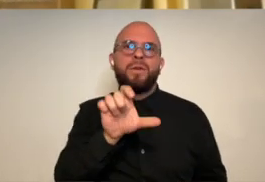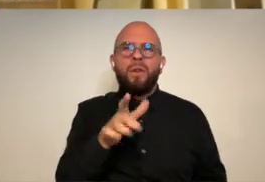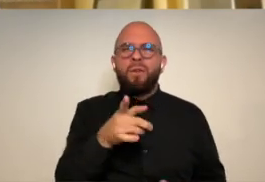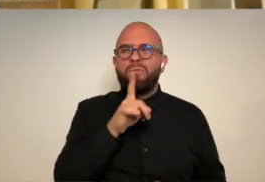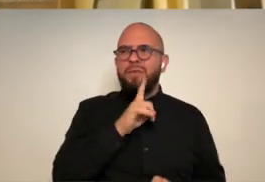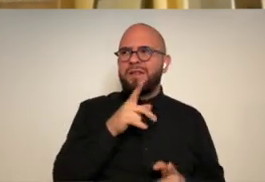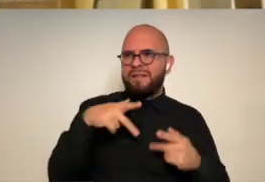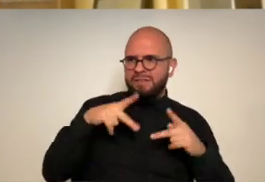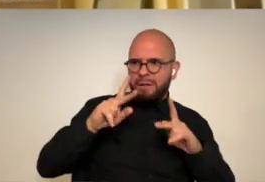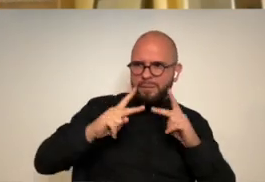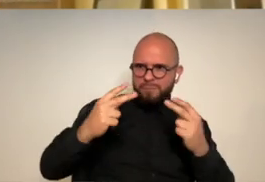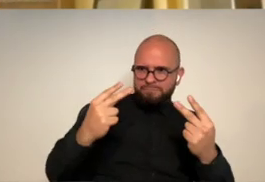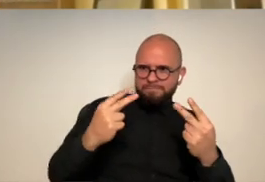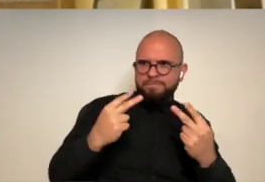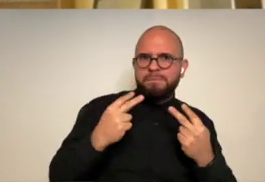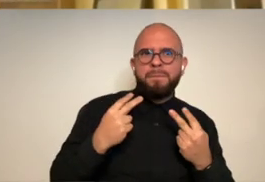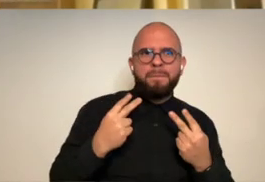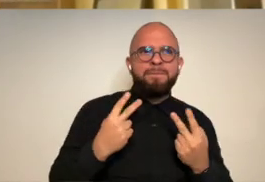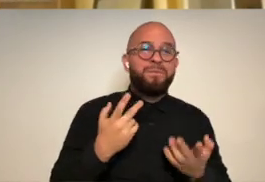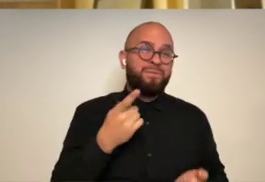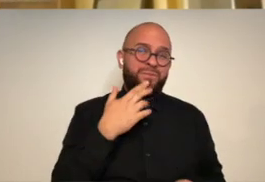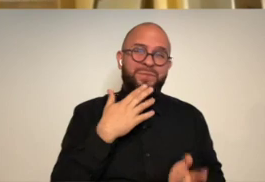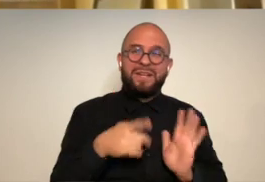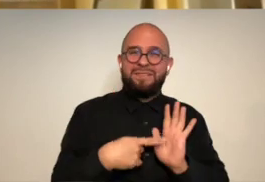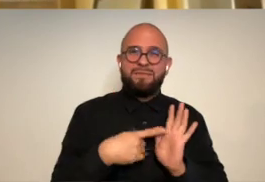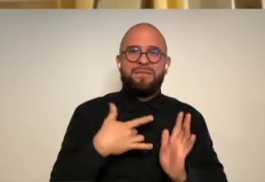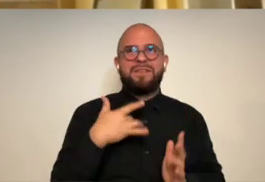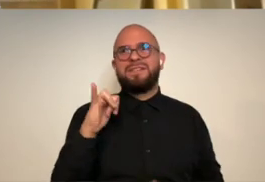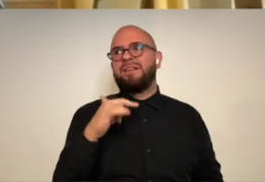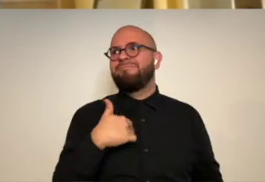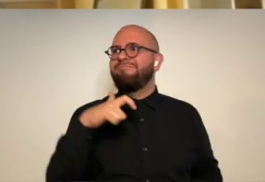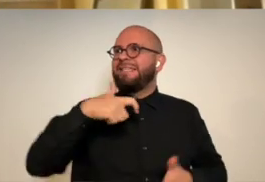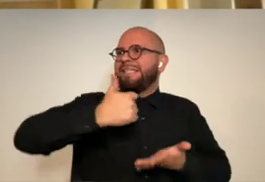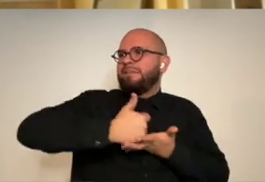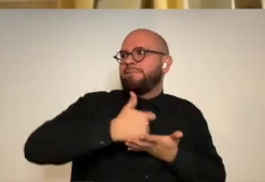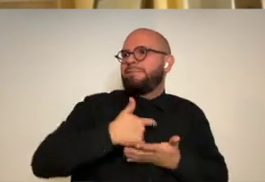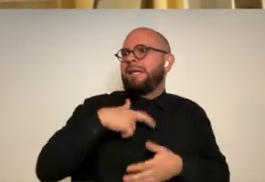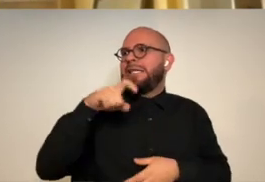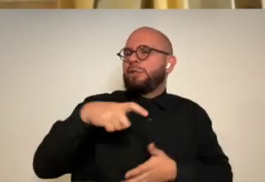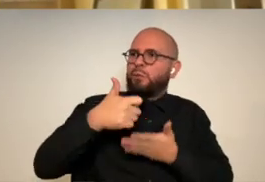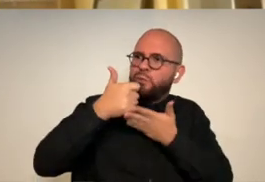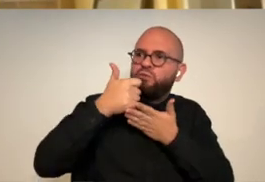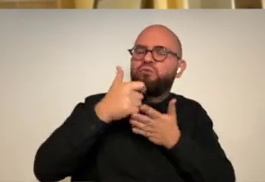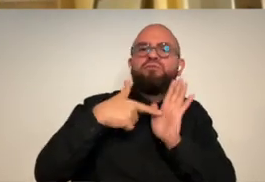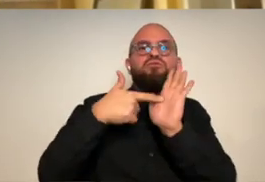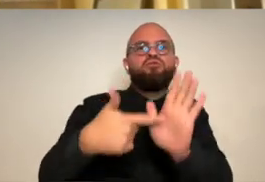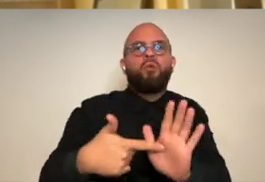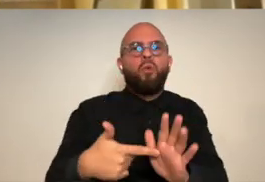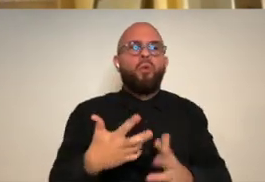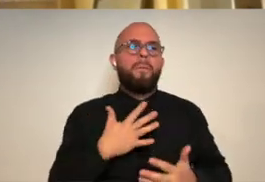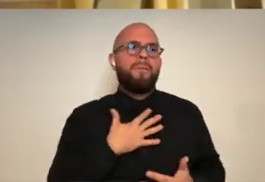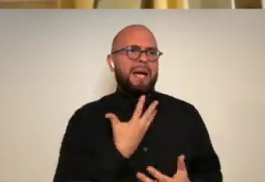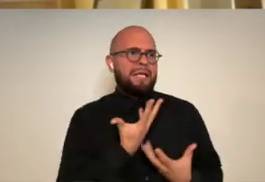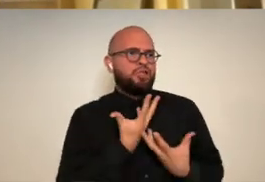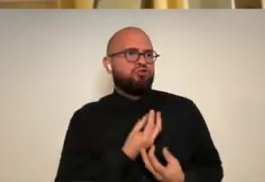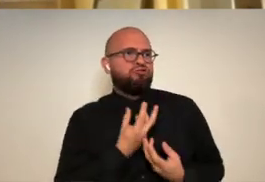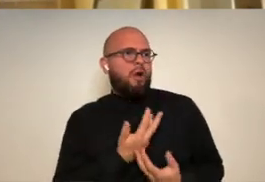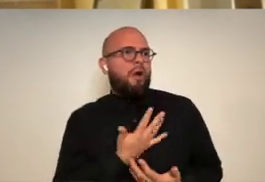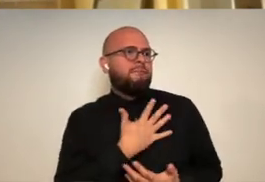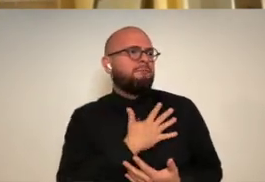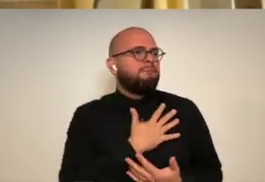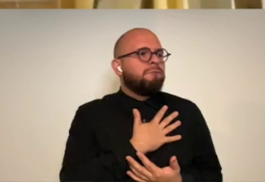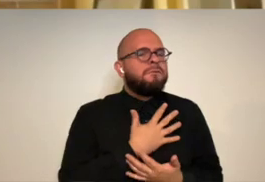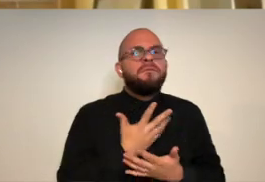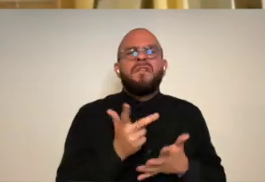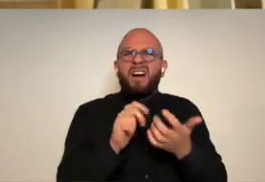because having the disability having to let people in because i need help i have to i have to show my soft side i